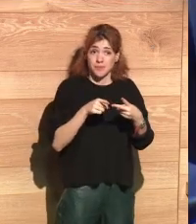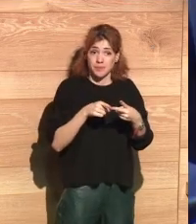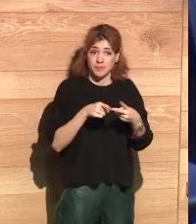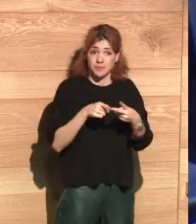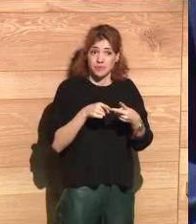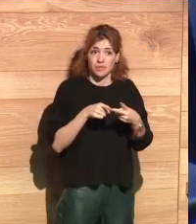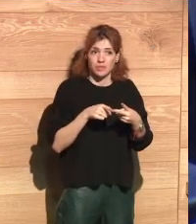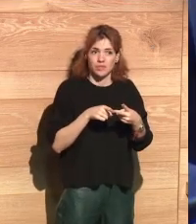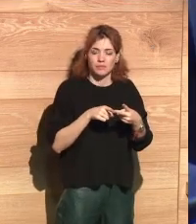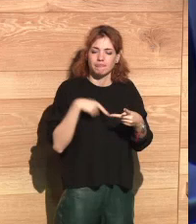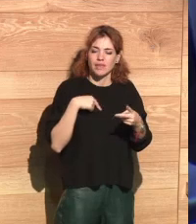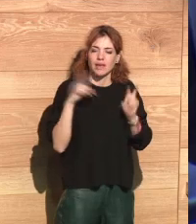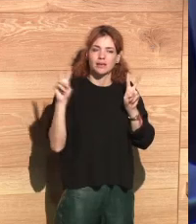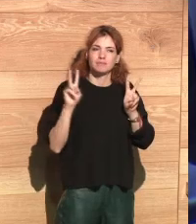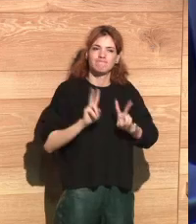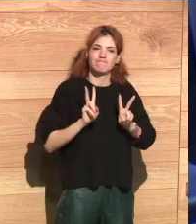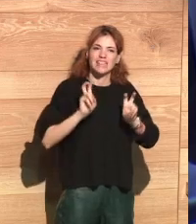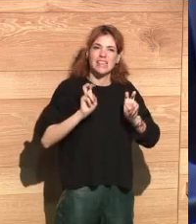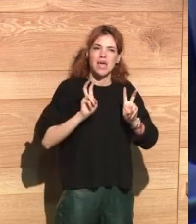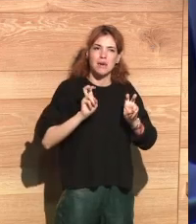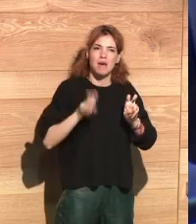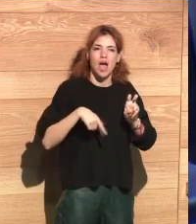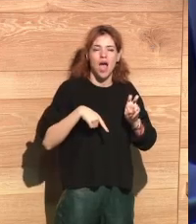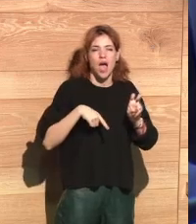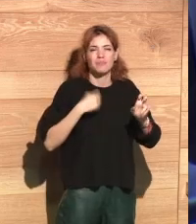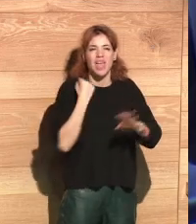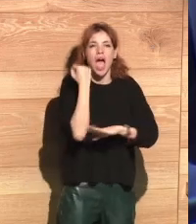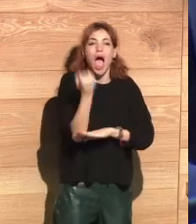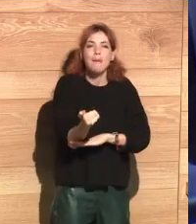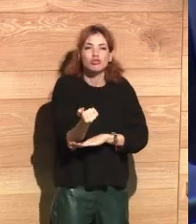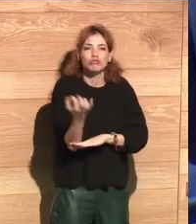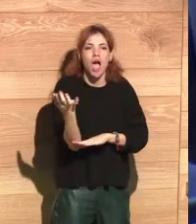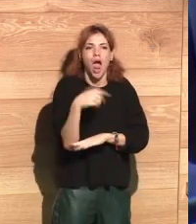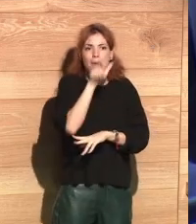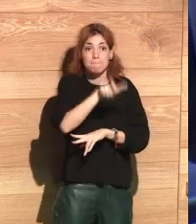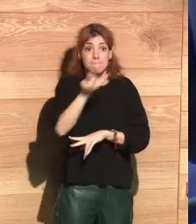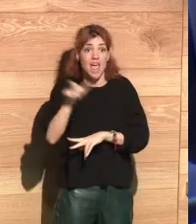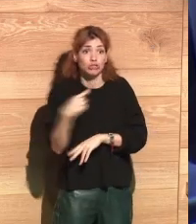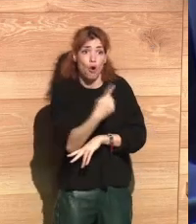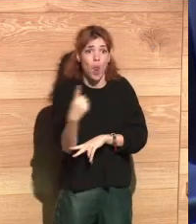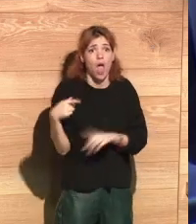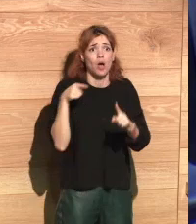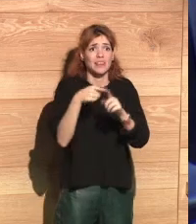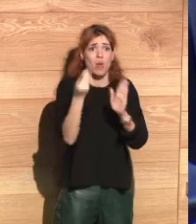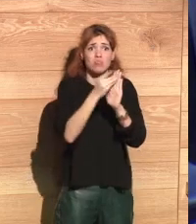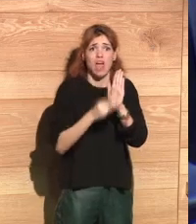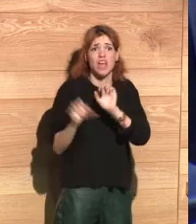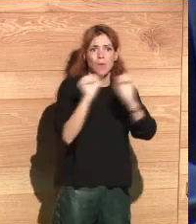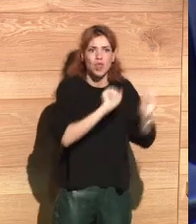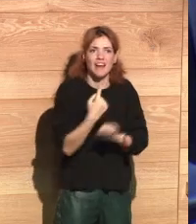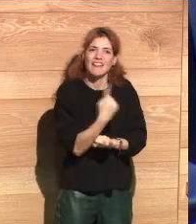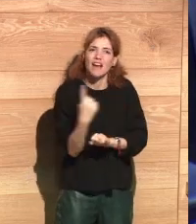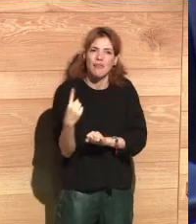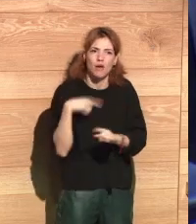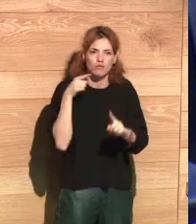step would be supporting the individuals and protecting